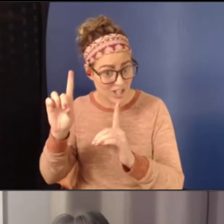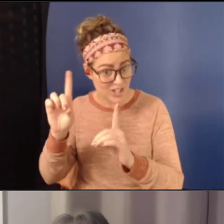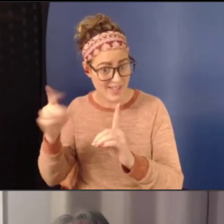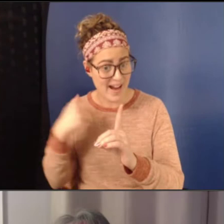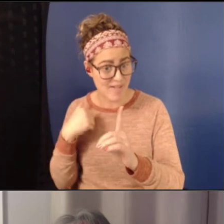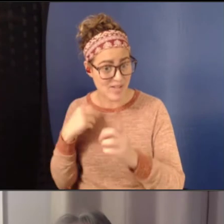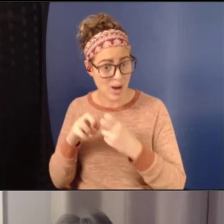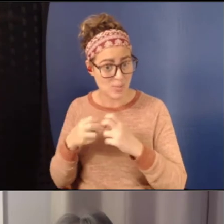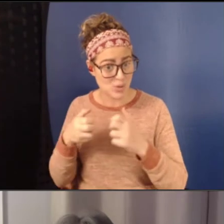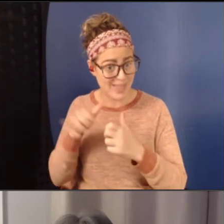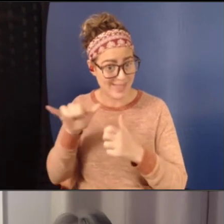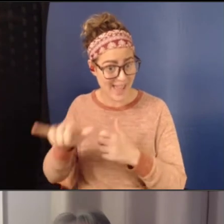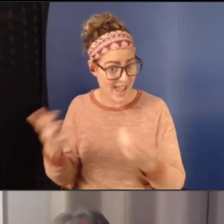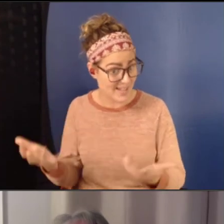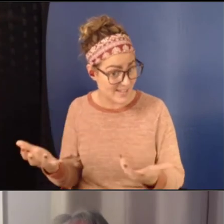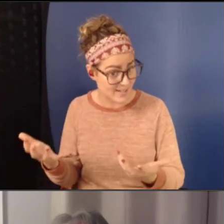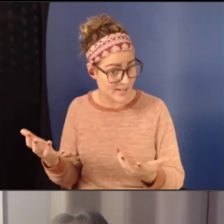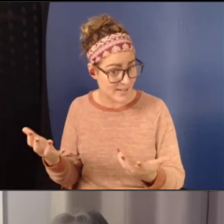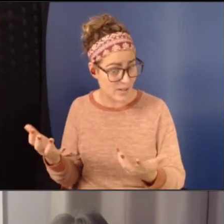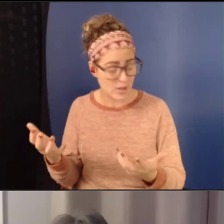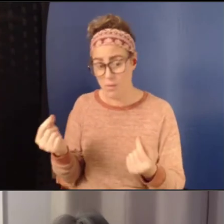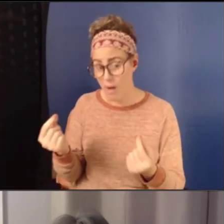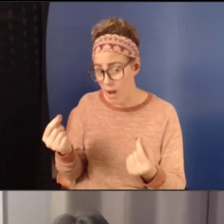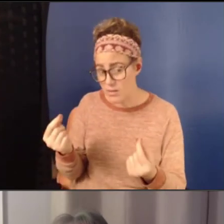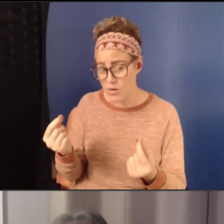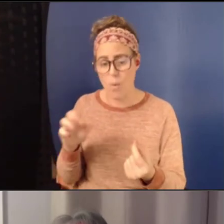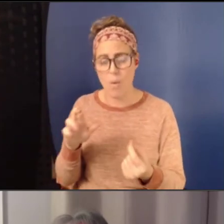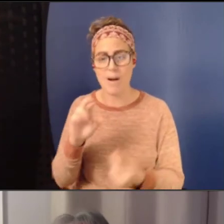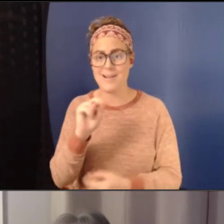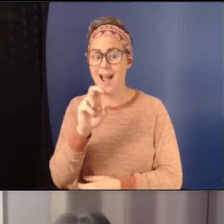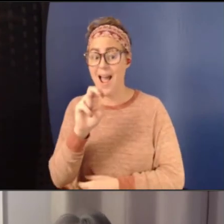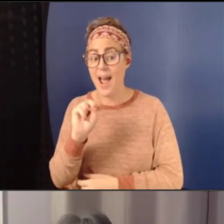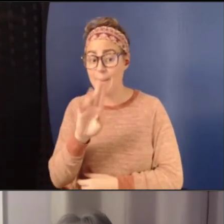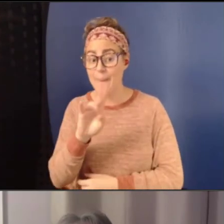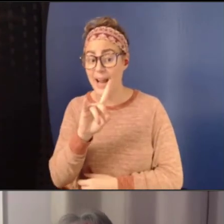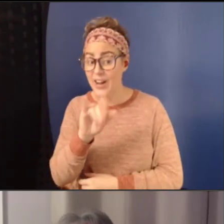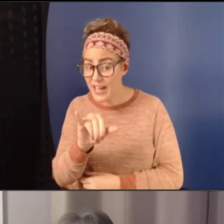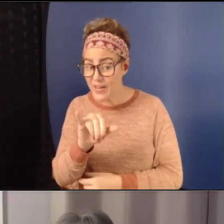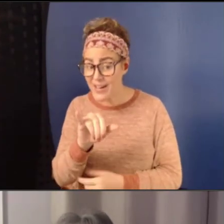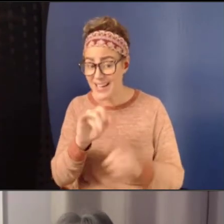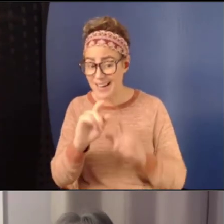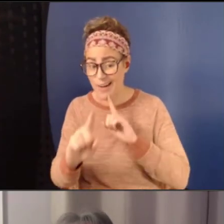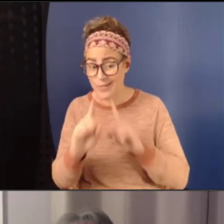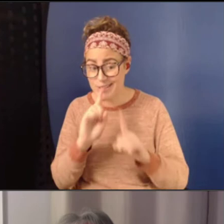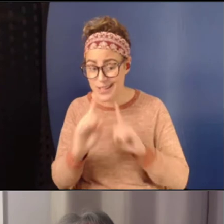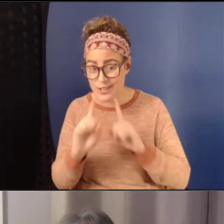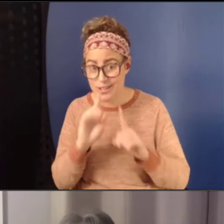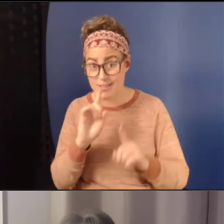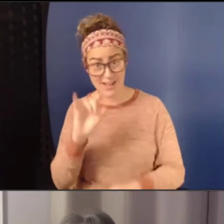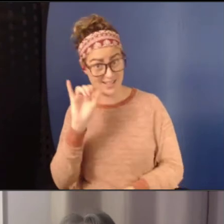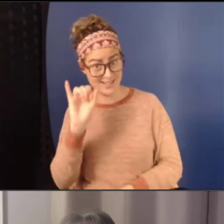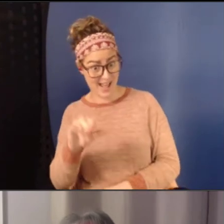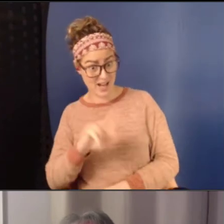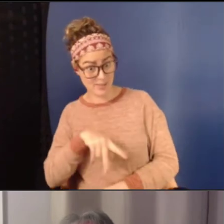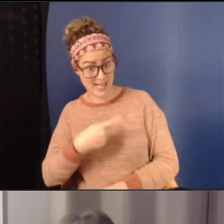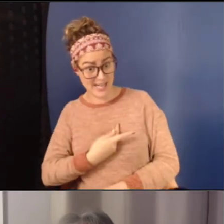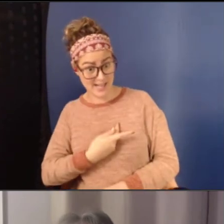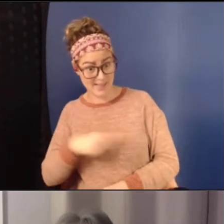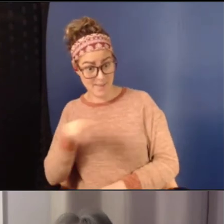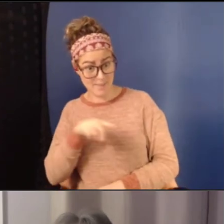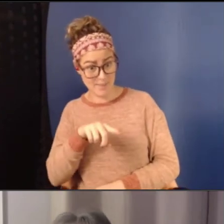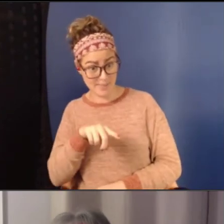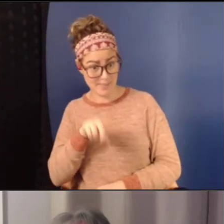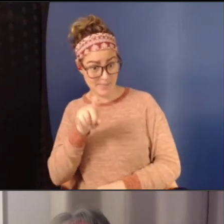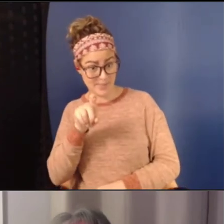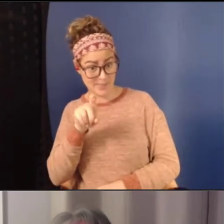about non-binary, um, and that's upsetting them because, you know, if you have a discussion about gender and sexual minority